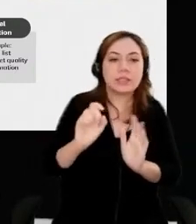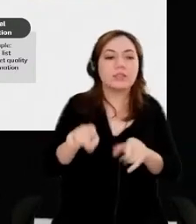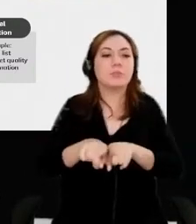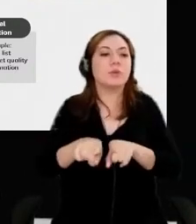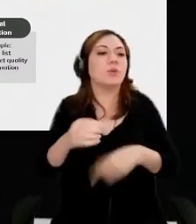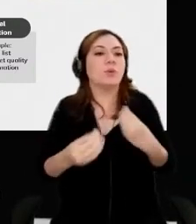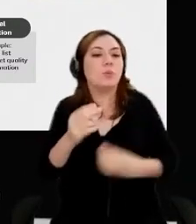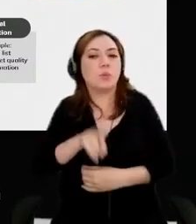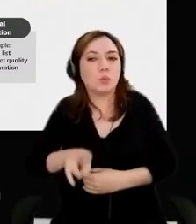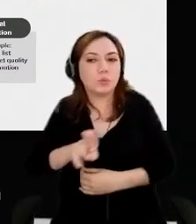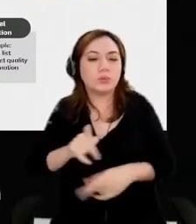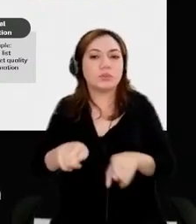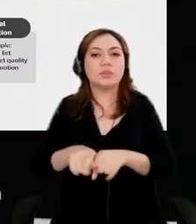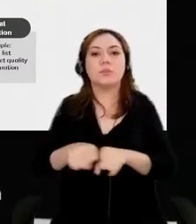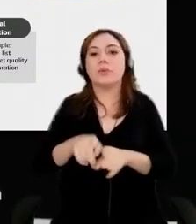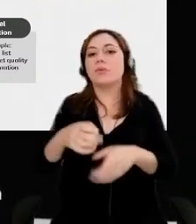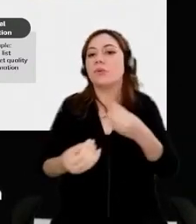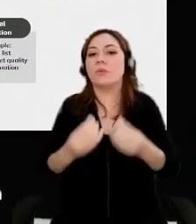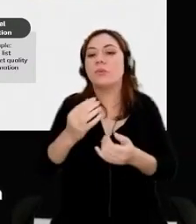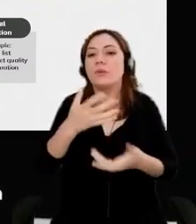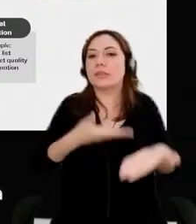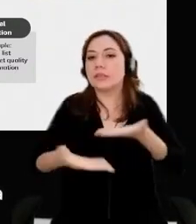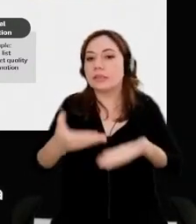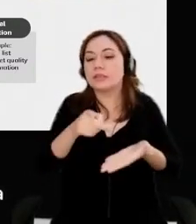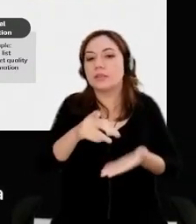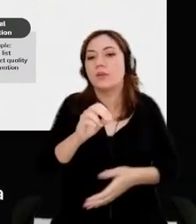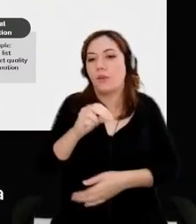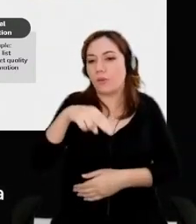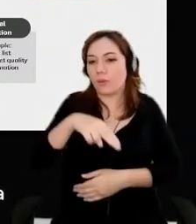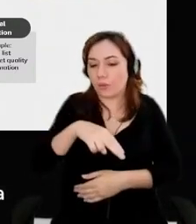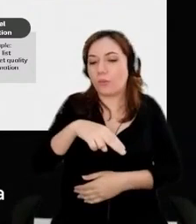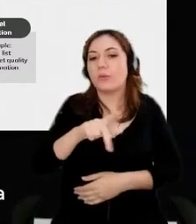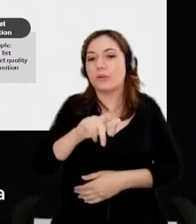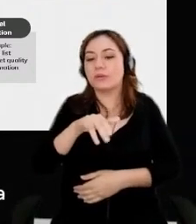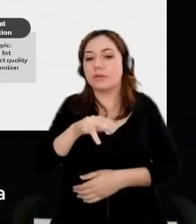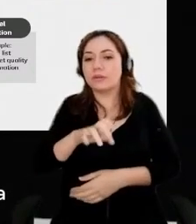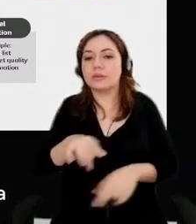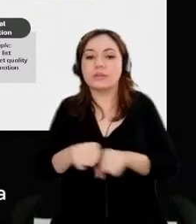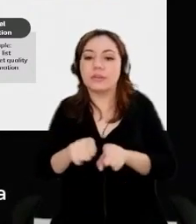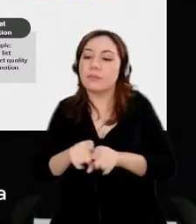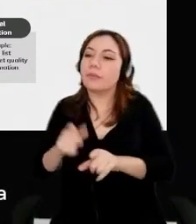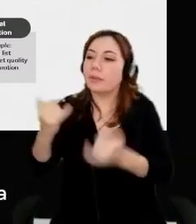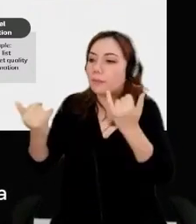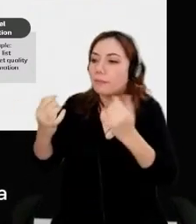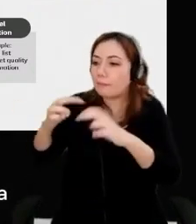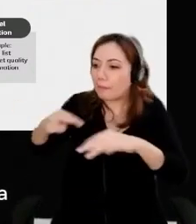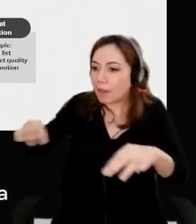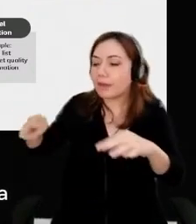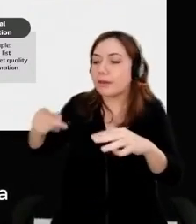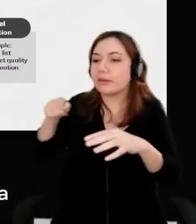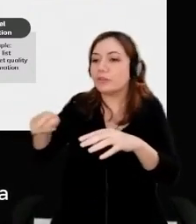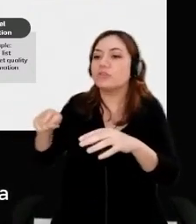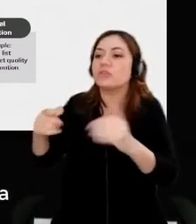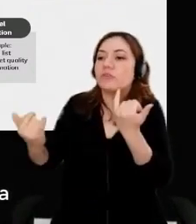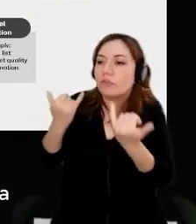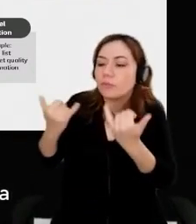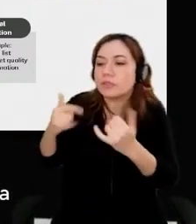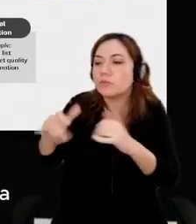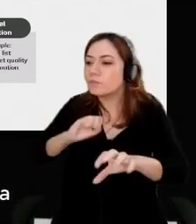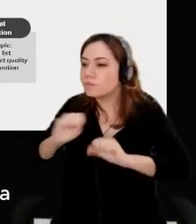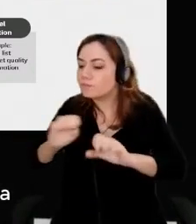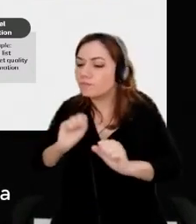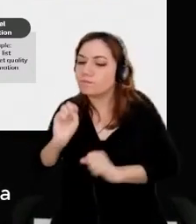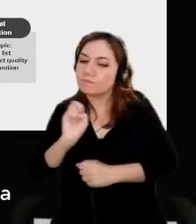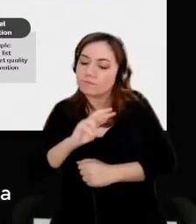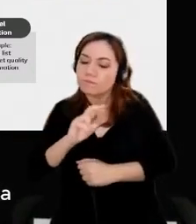have online, we get all that information plus marketing and price. And we design the specs for